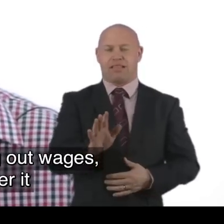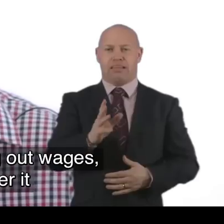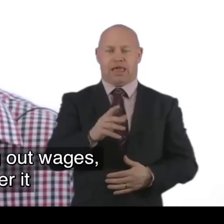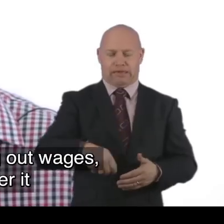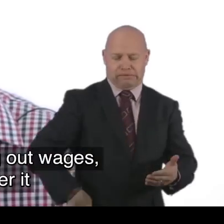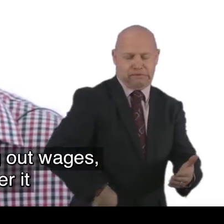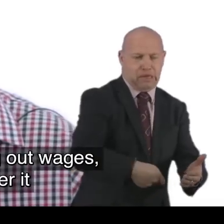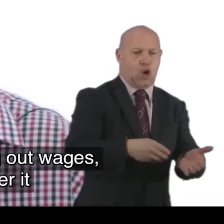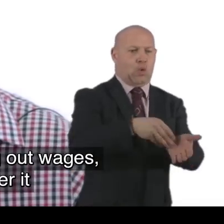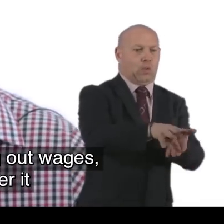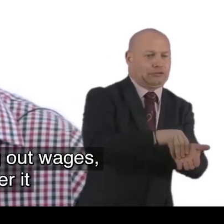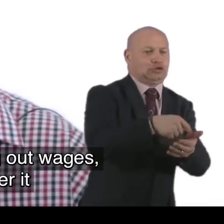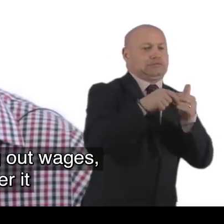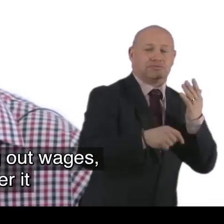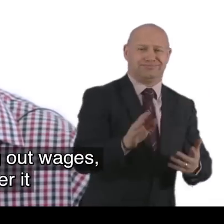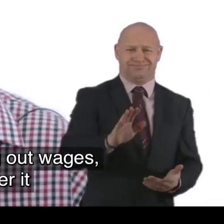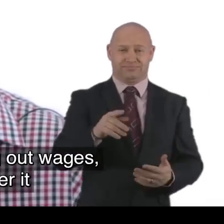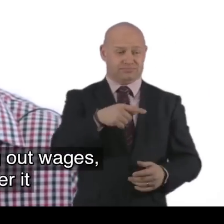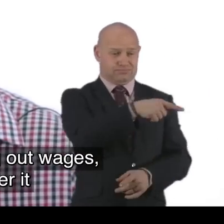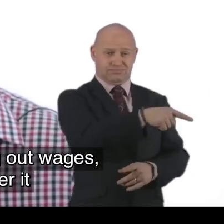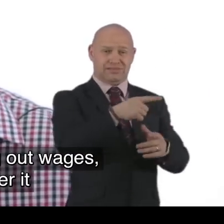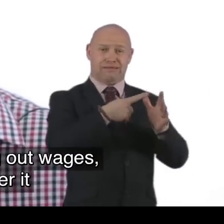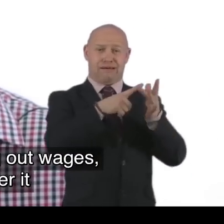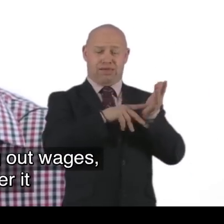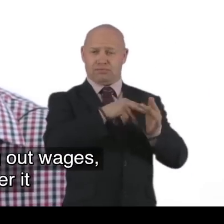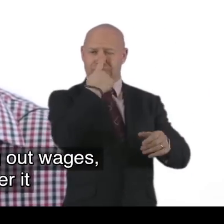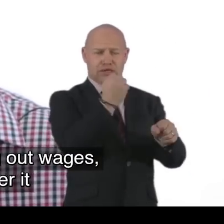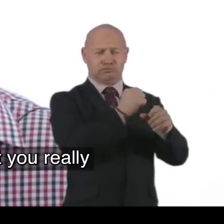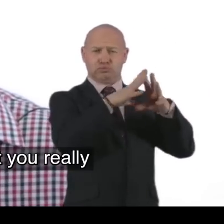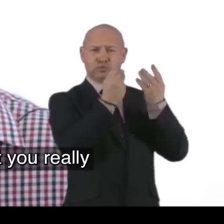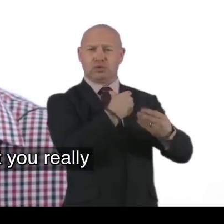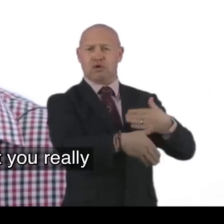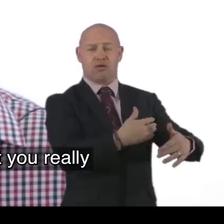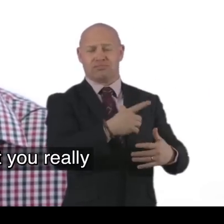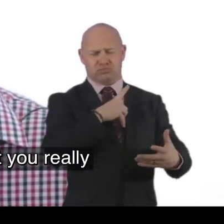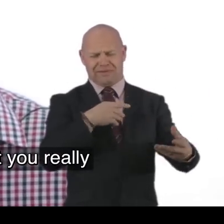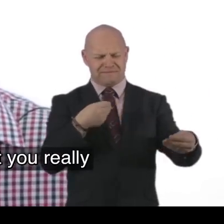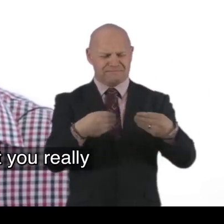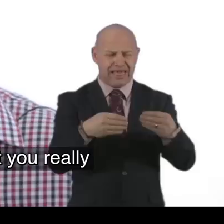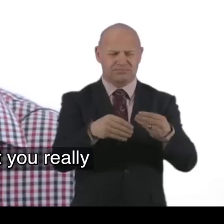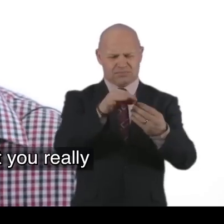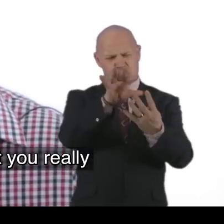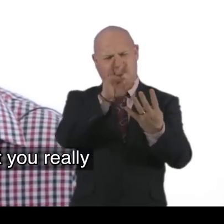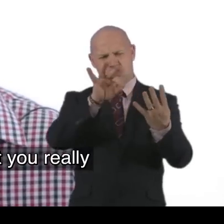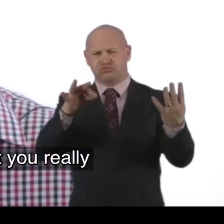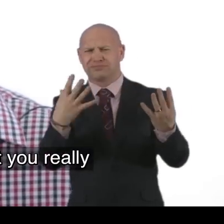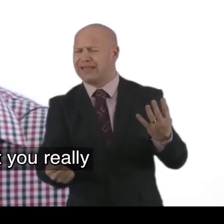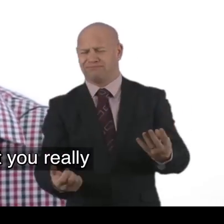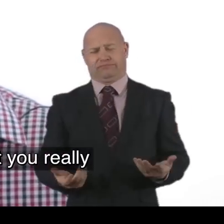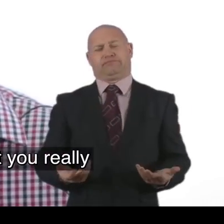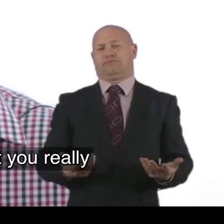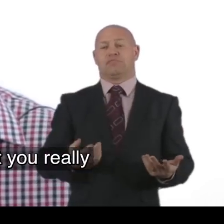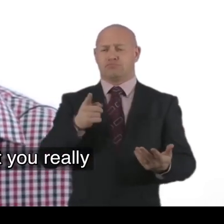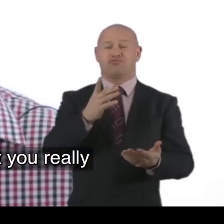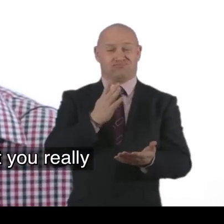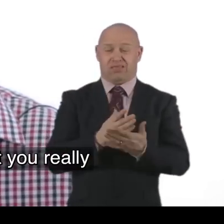The nitty gritty. Of. Sort of. Paying out wages. And what that can all be done for you. If you prefer it. There's. So flexible. There's so many